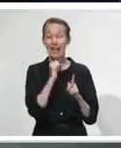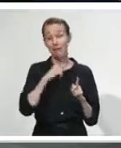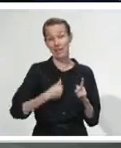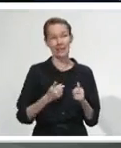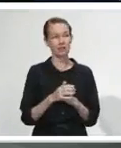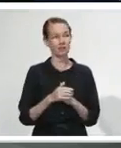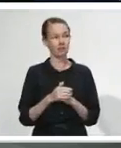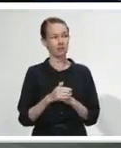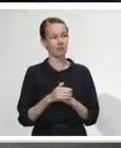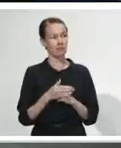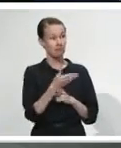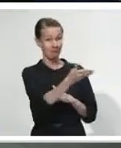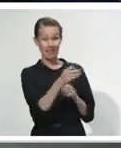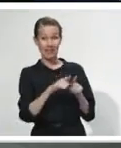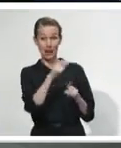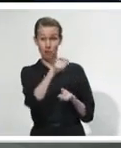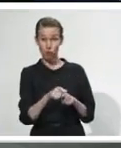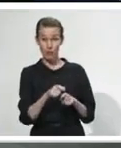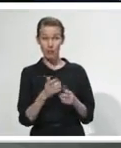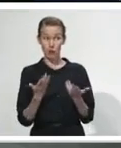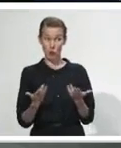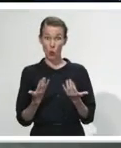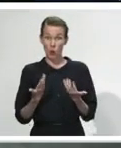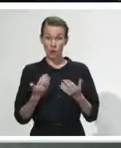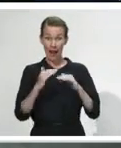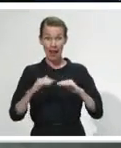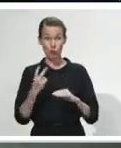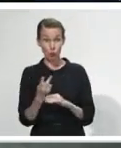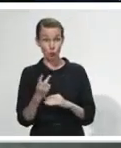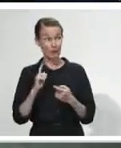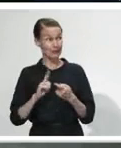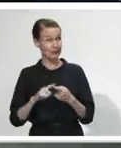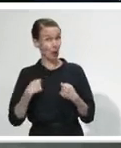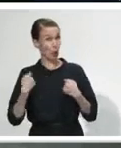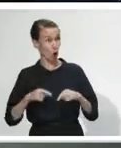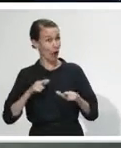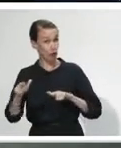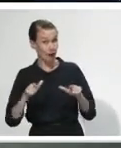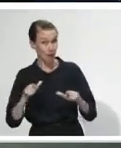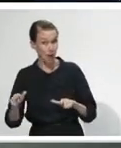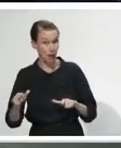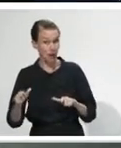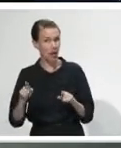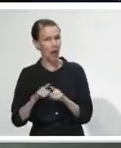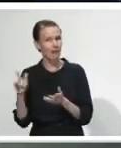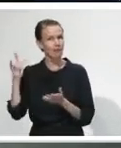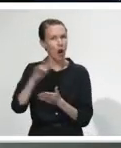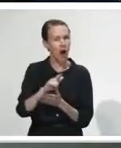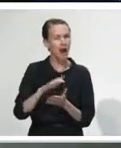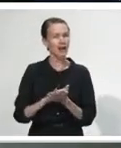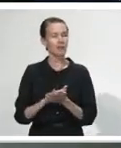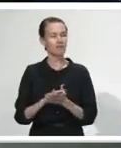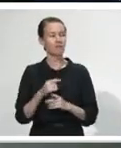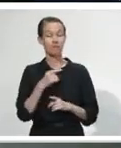or non-essential, still banned? And we have, again, at Alert Level 2, big focus for us there is still issues like mass gatherings,